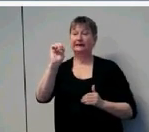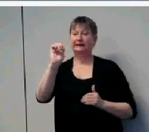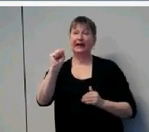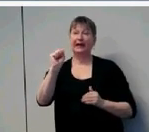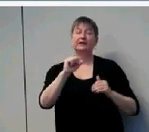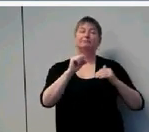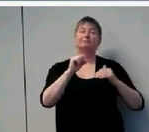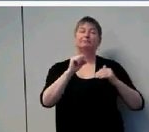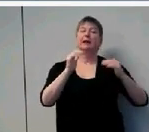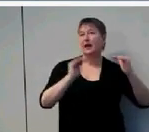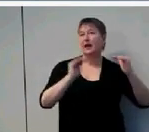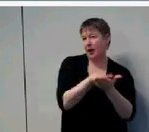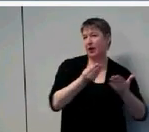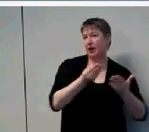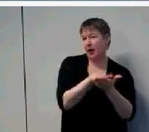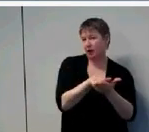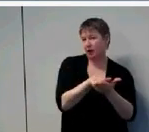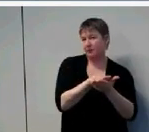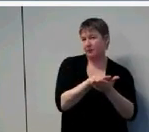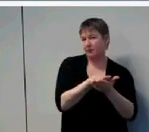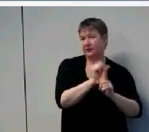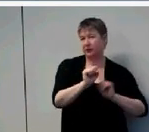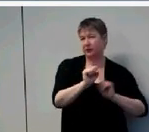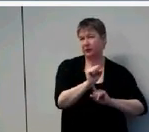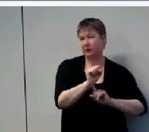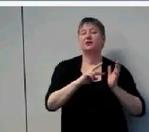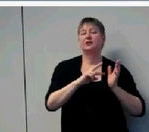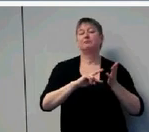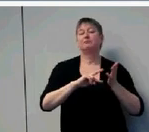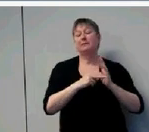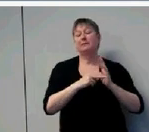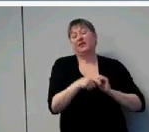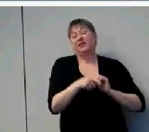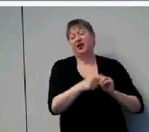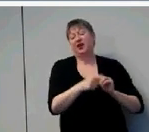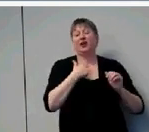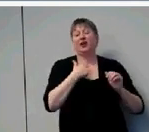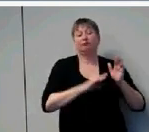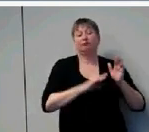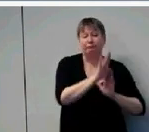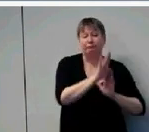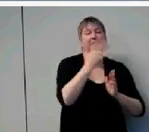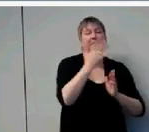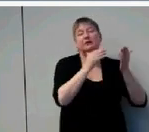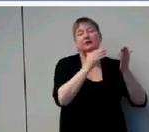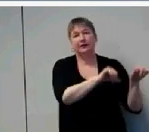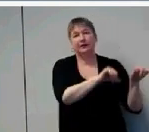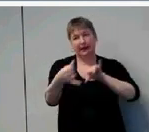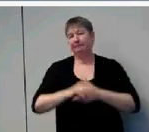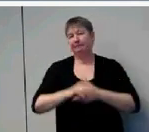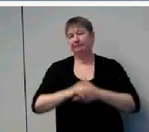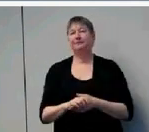And if we look at a map of the U.S., you'll see our kids were distributed widely. They came from 17 different states.